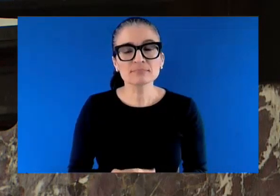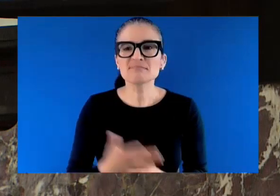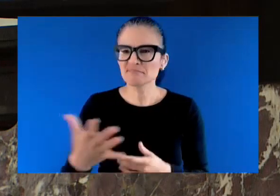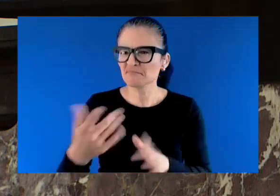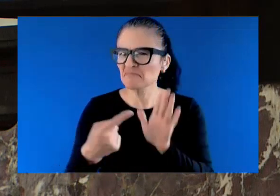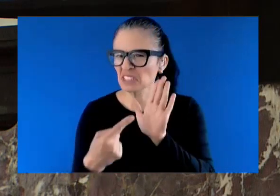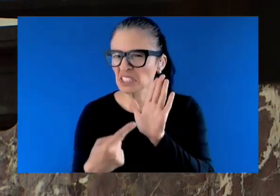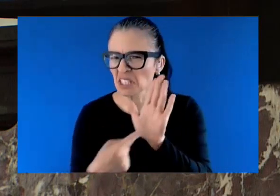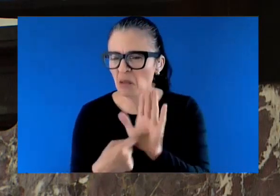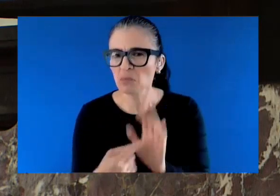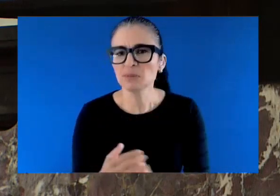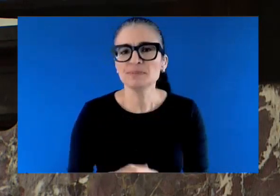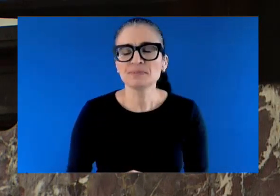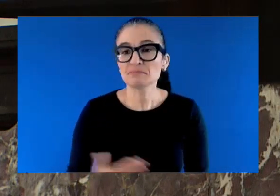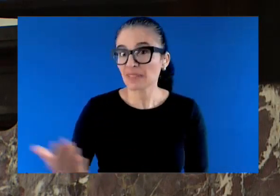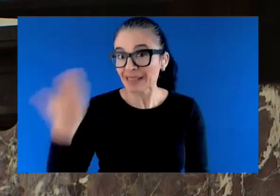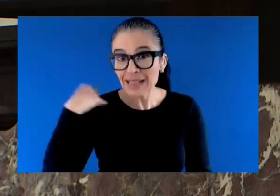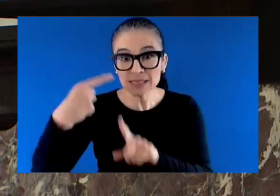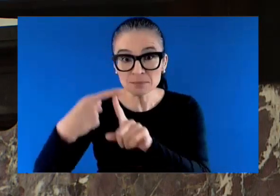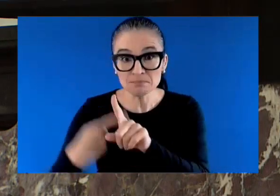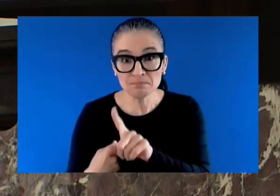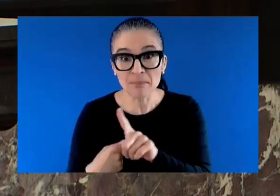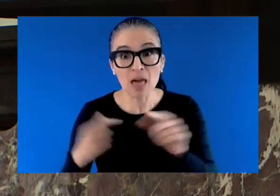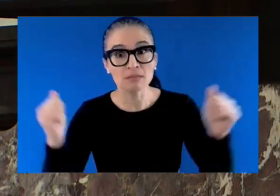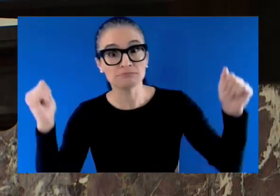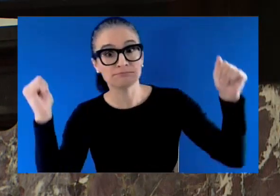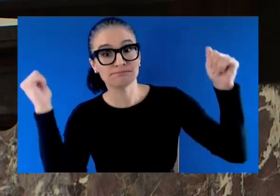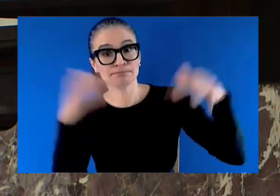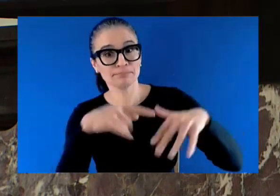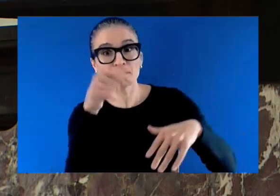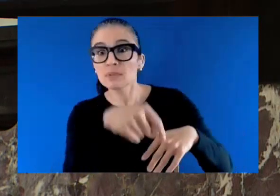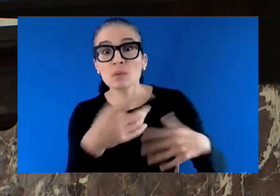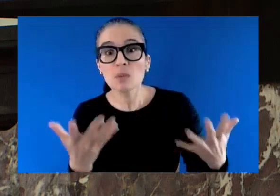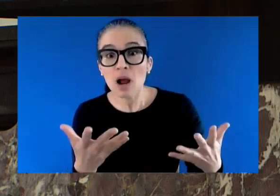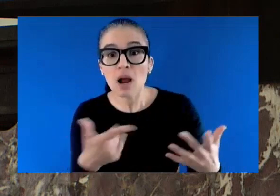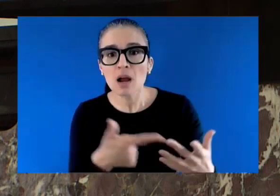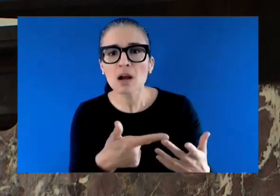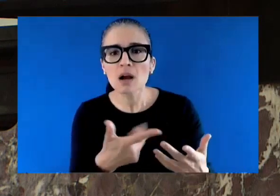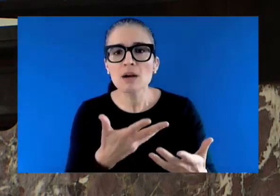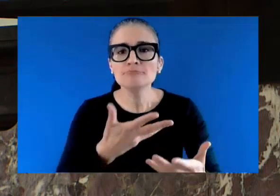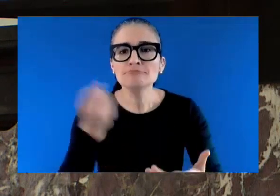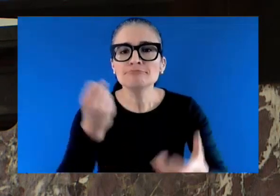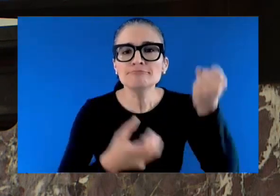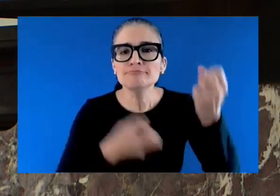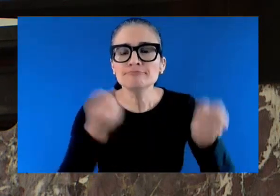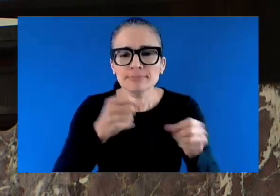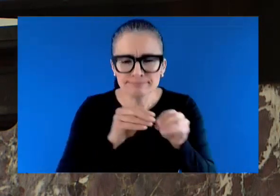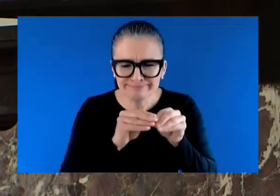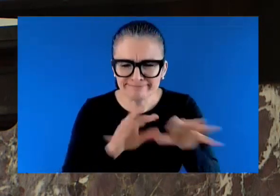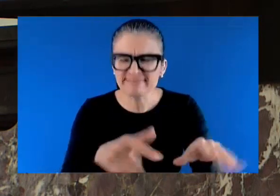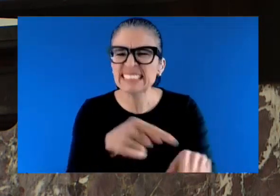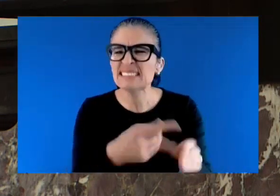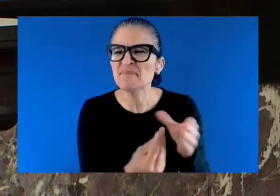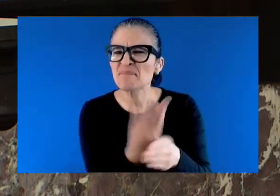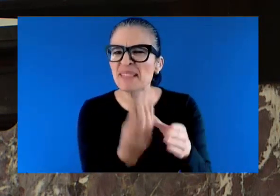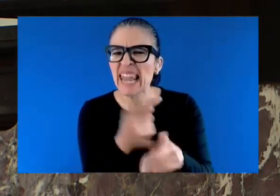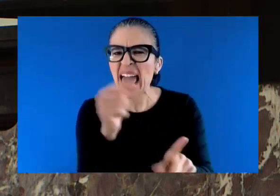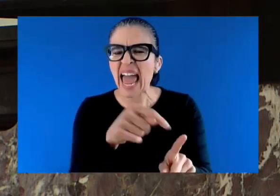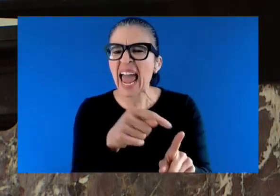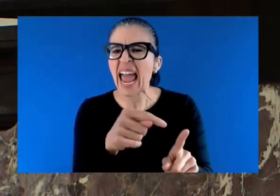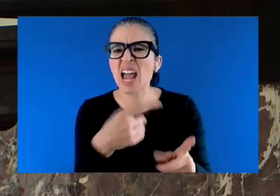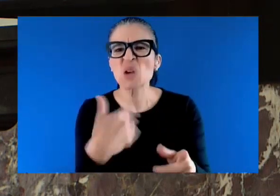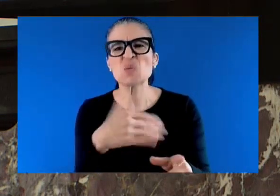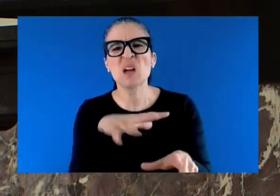numbers to serve the causes that beautify, better, and benefit our neighbourhoods. In my community hubs, the seniors volunteer